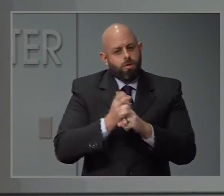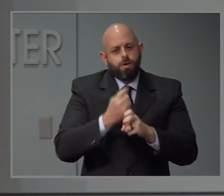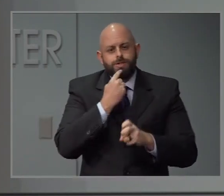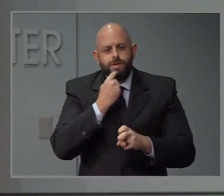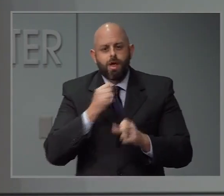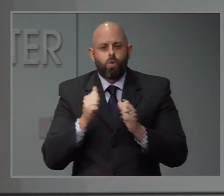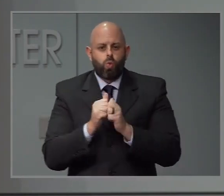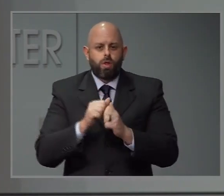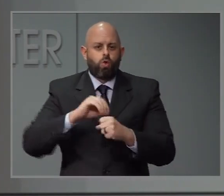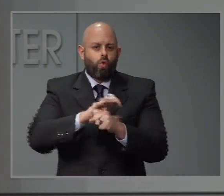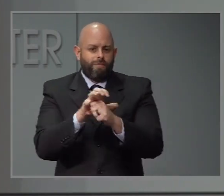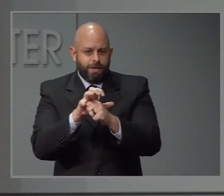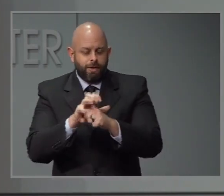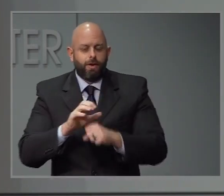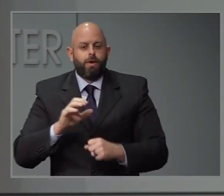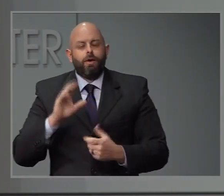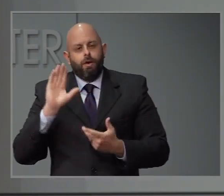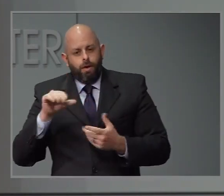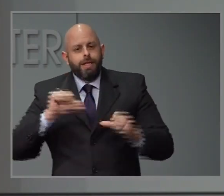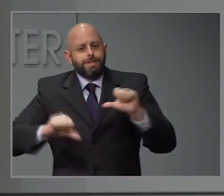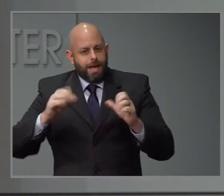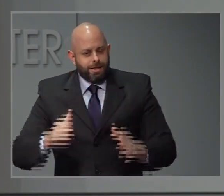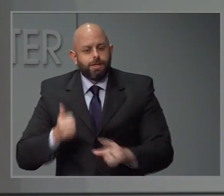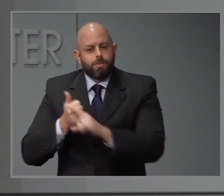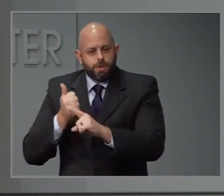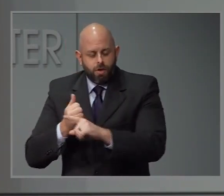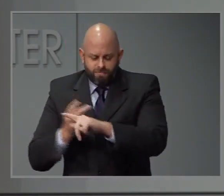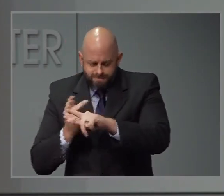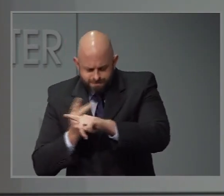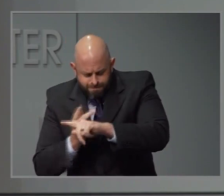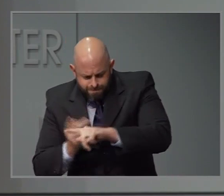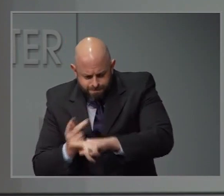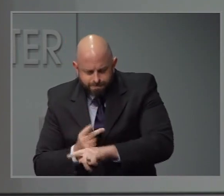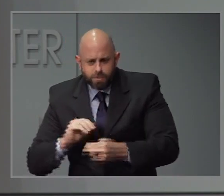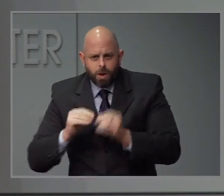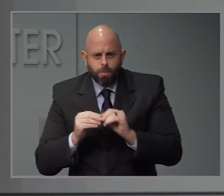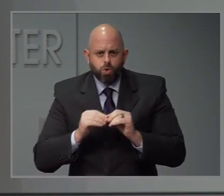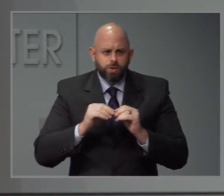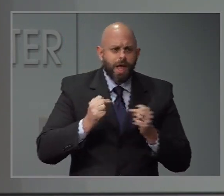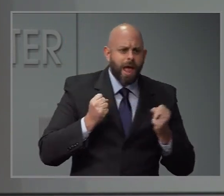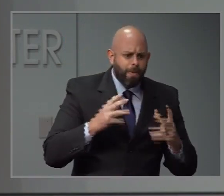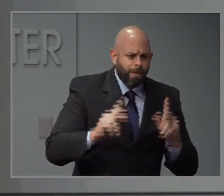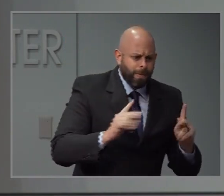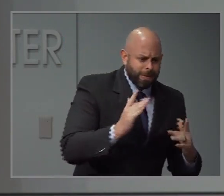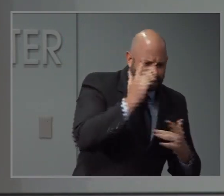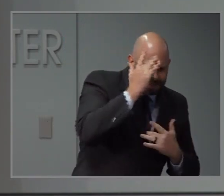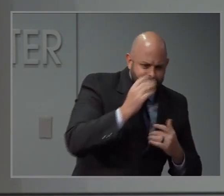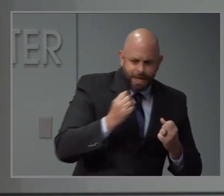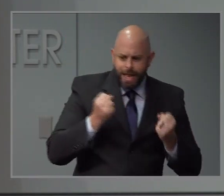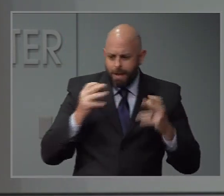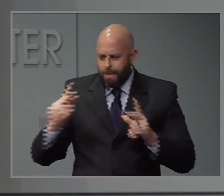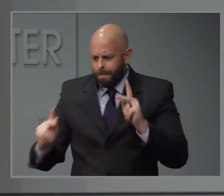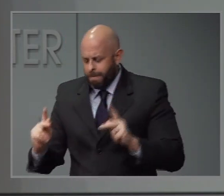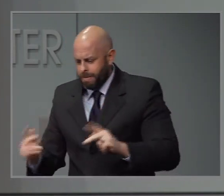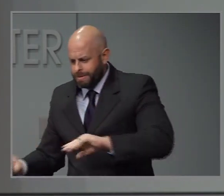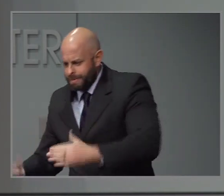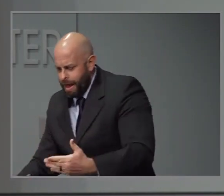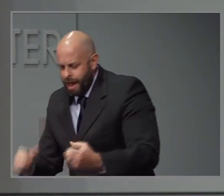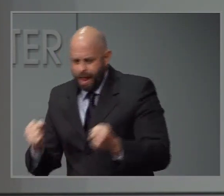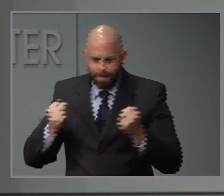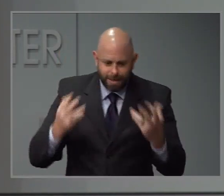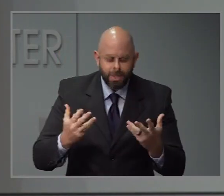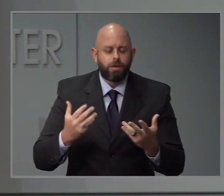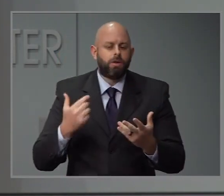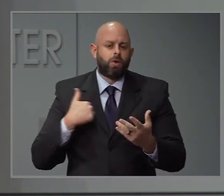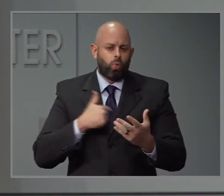-19. So I know the data scientists are working very hard on that, and we can put you in touch with those data scientists who are